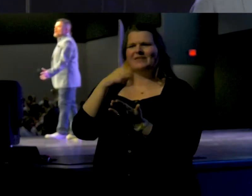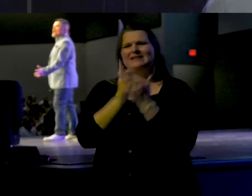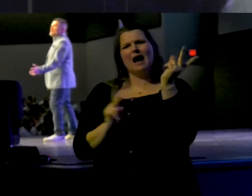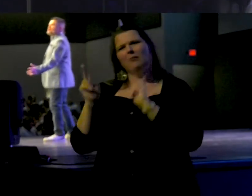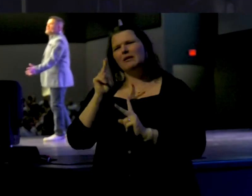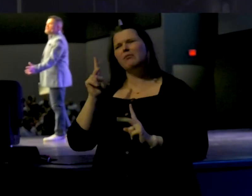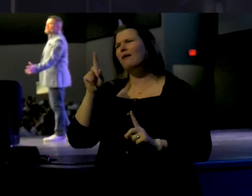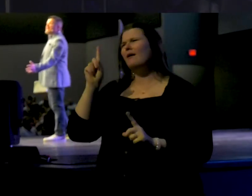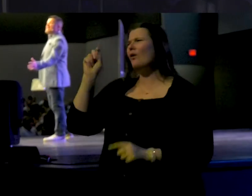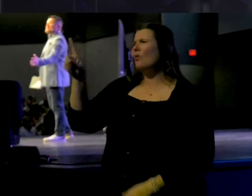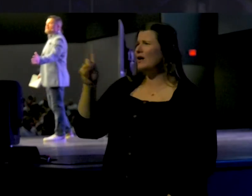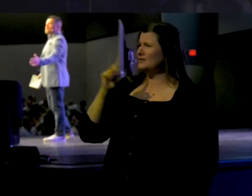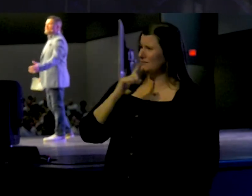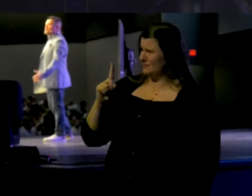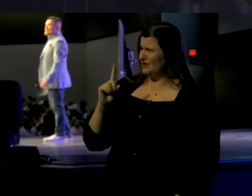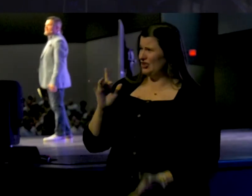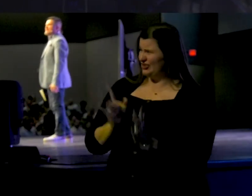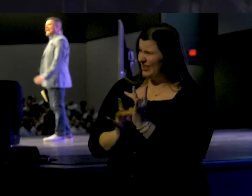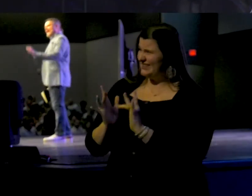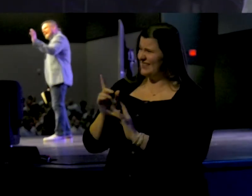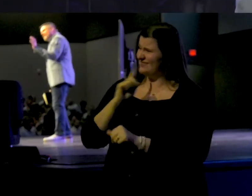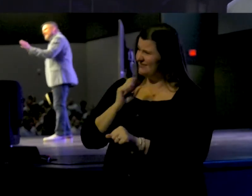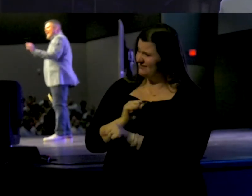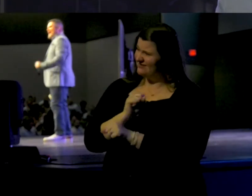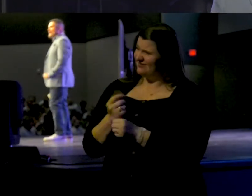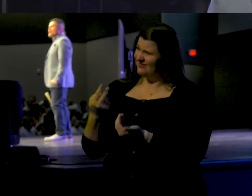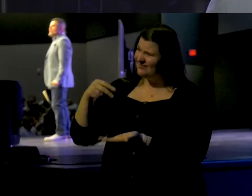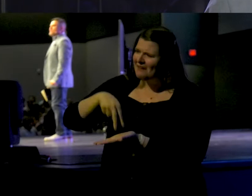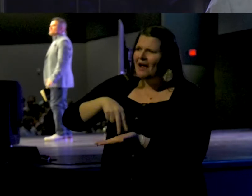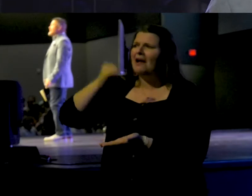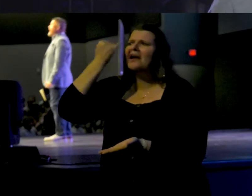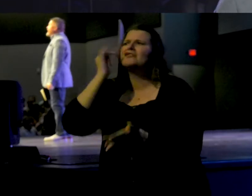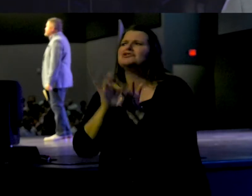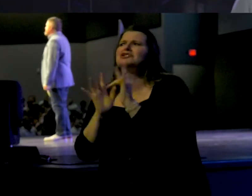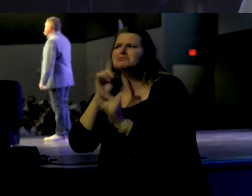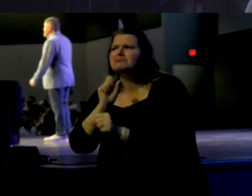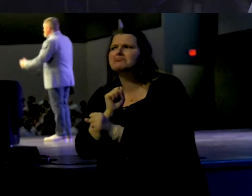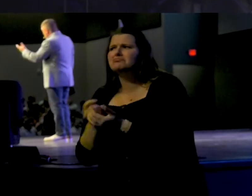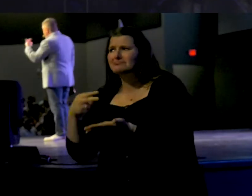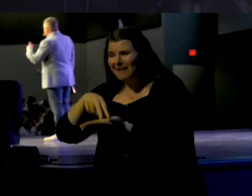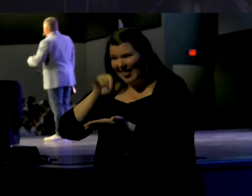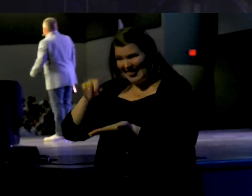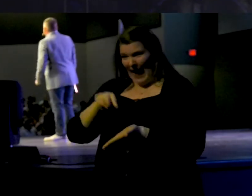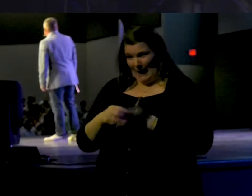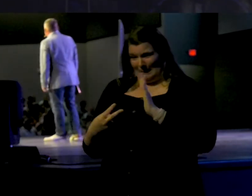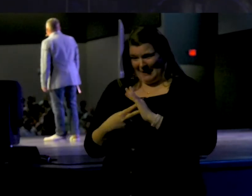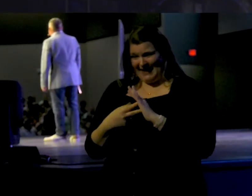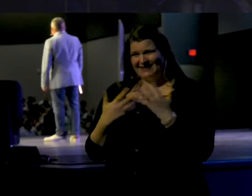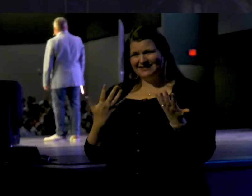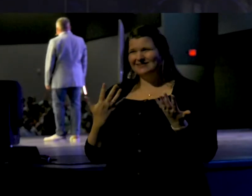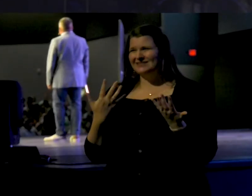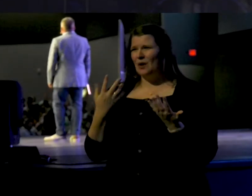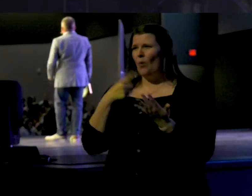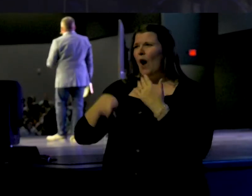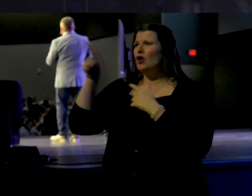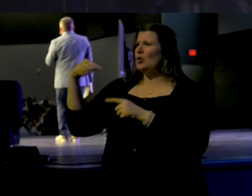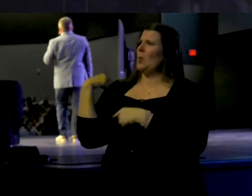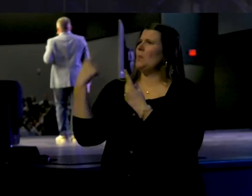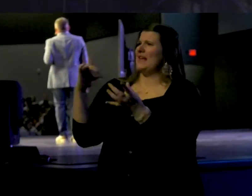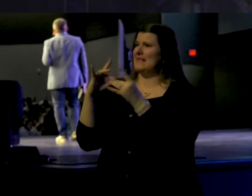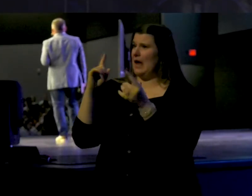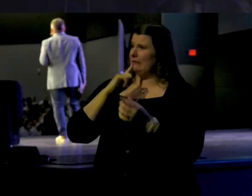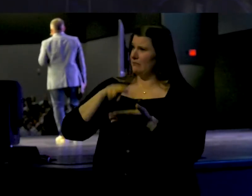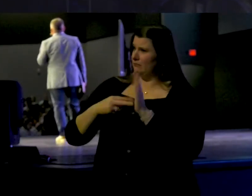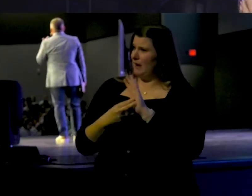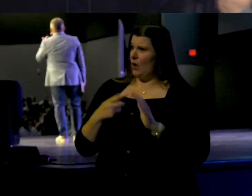whether or not Jesus had literally resurrected. And if he had, does that actually mean what we just sang so passionately? Does it